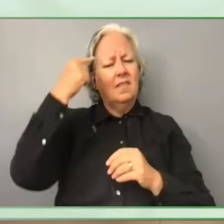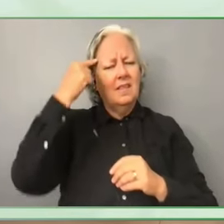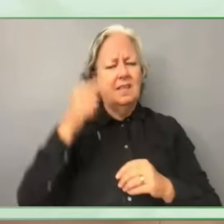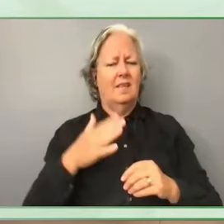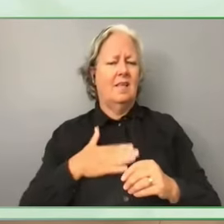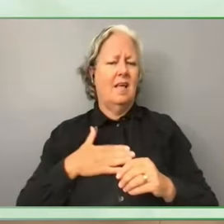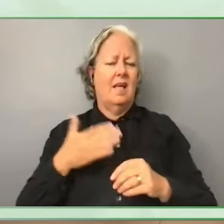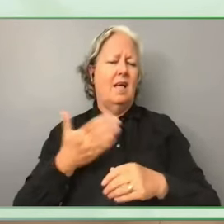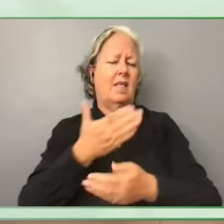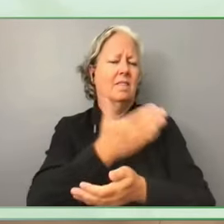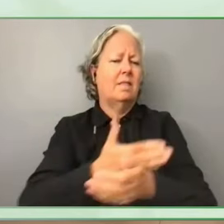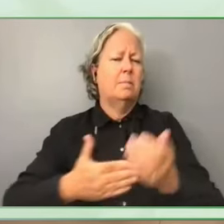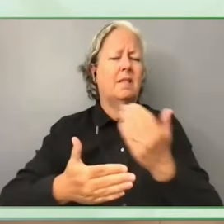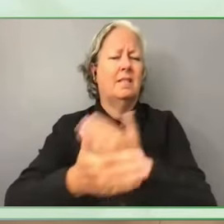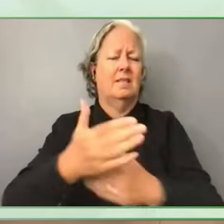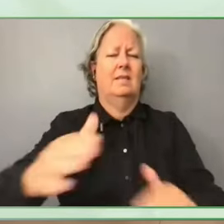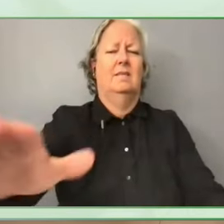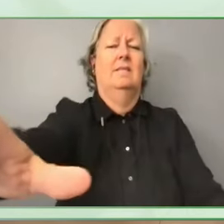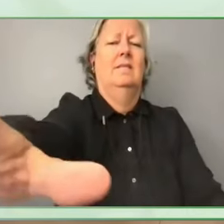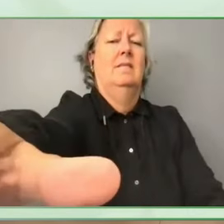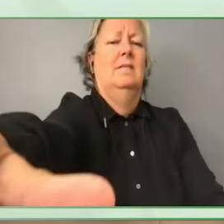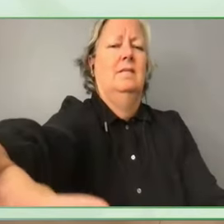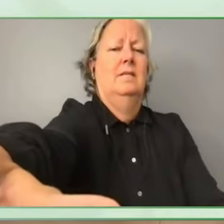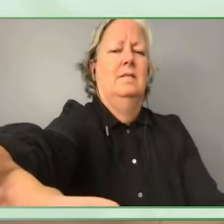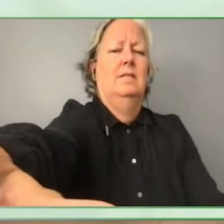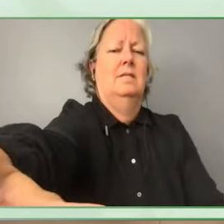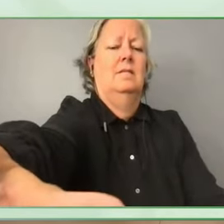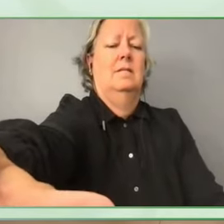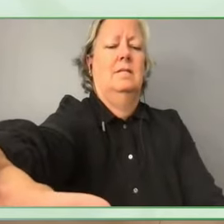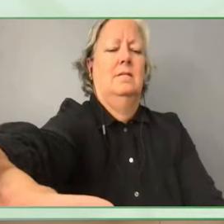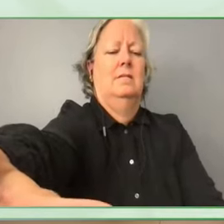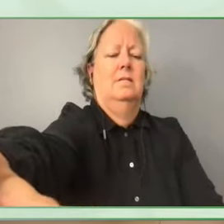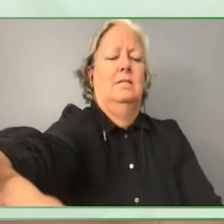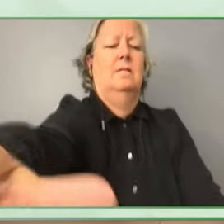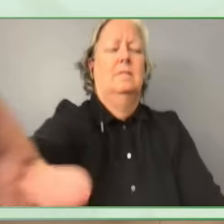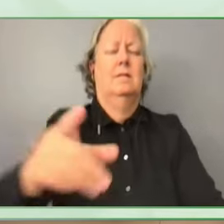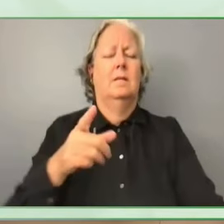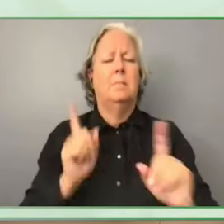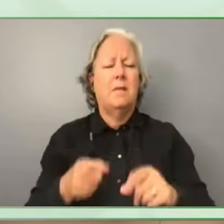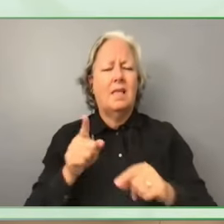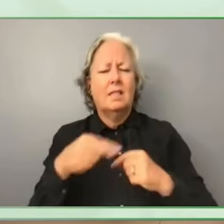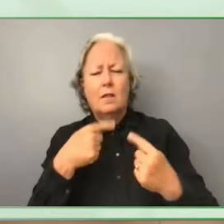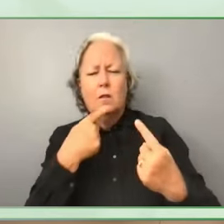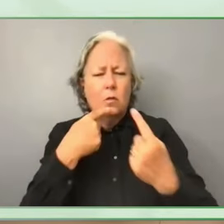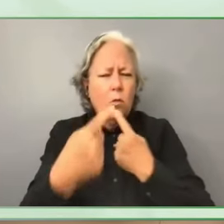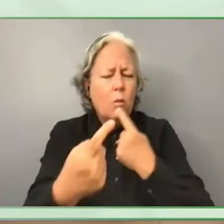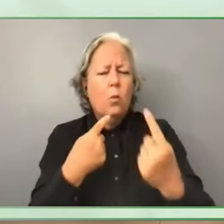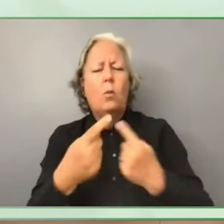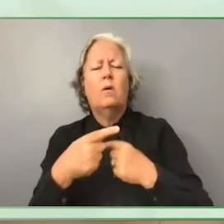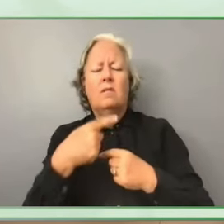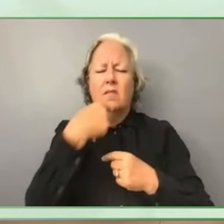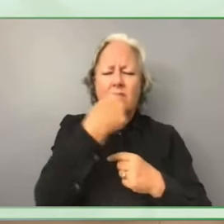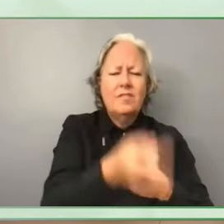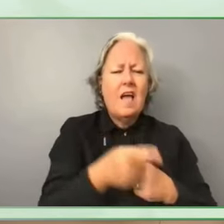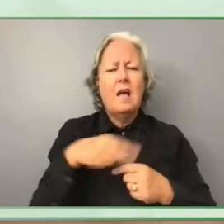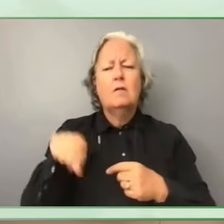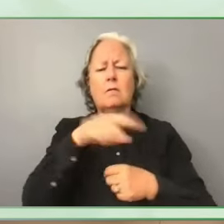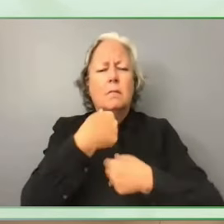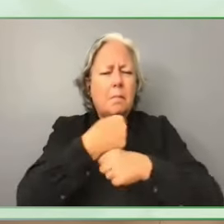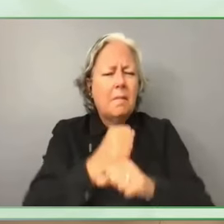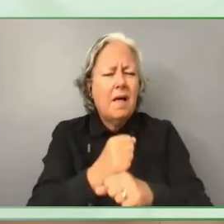but we should talk, participate, and let the manufacturers know about our special needs